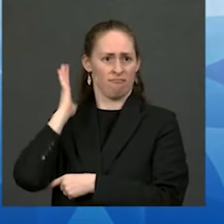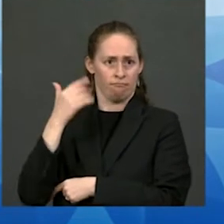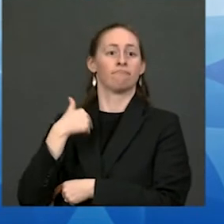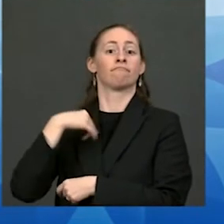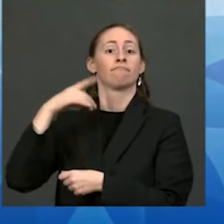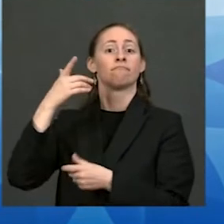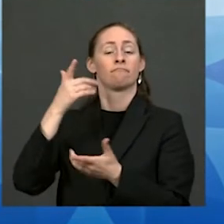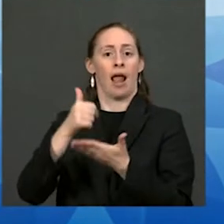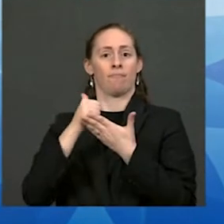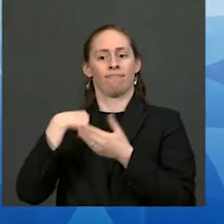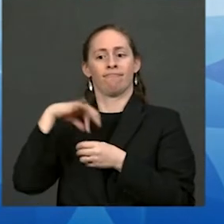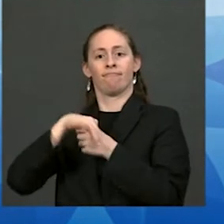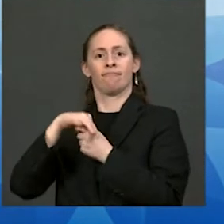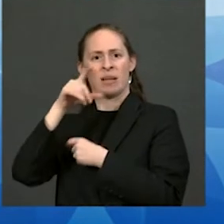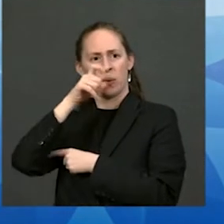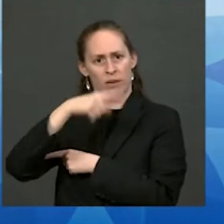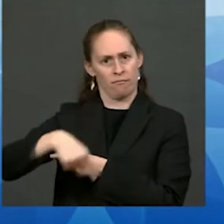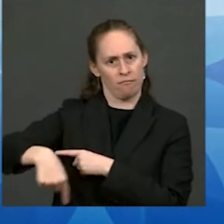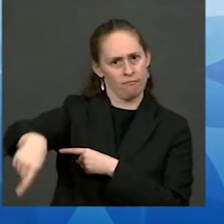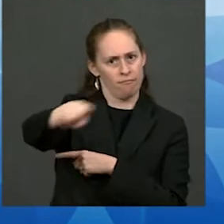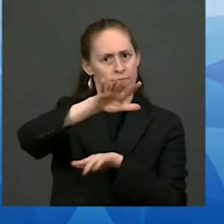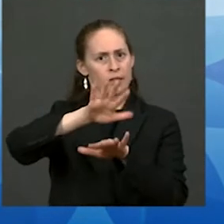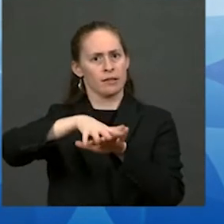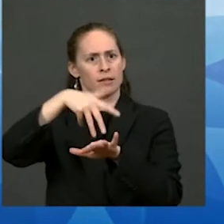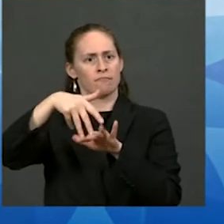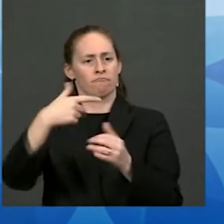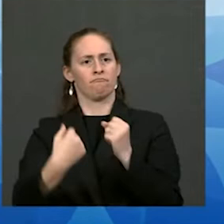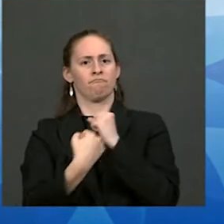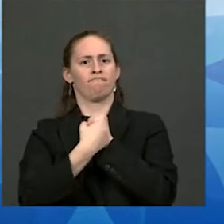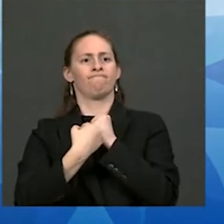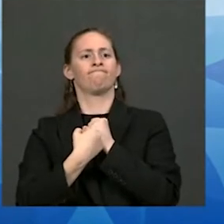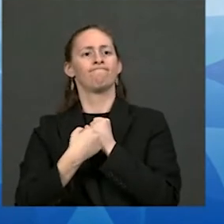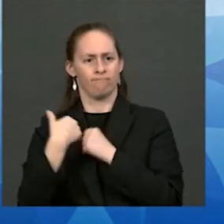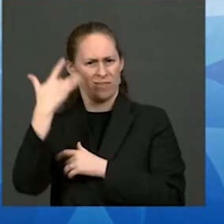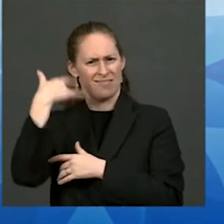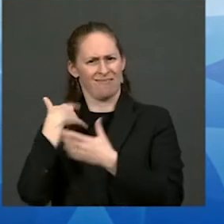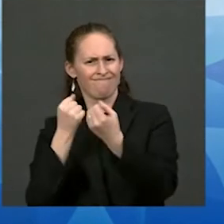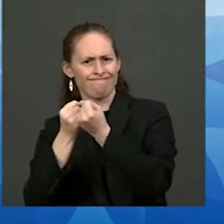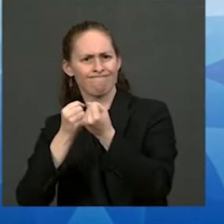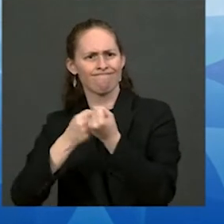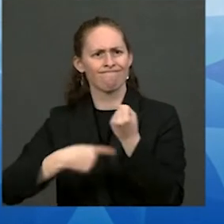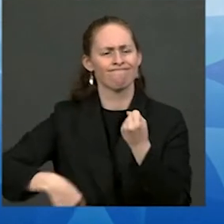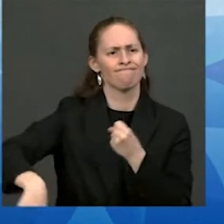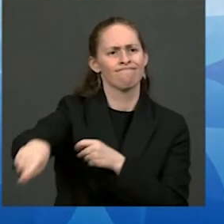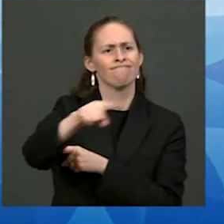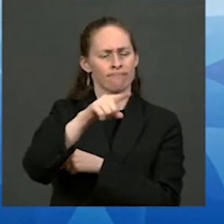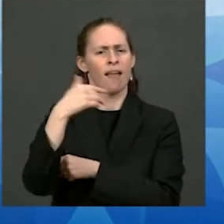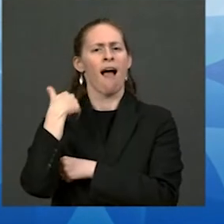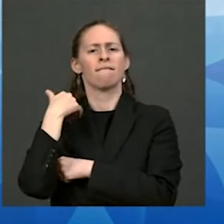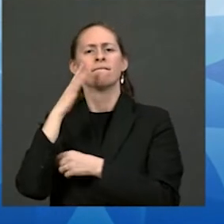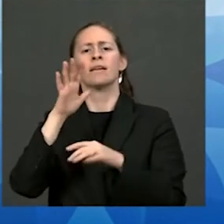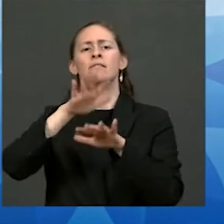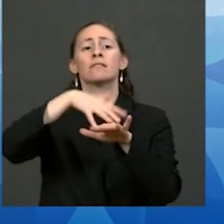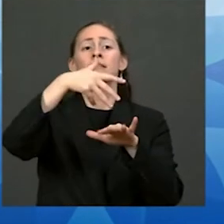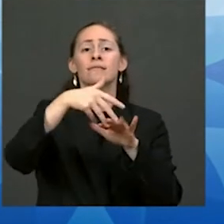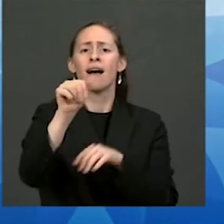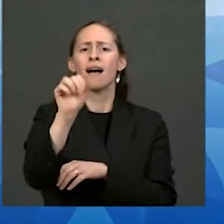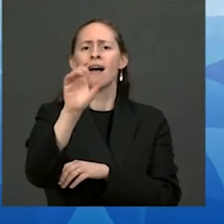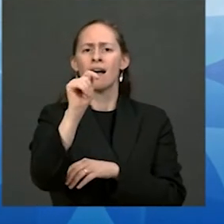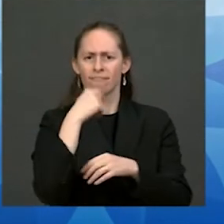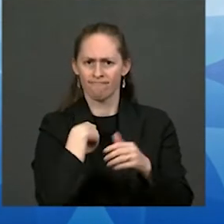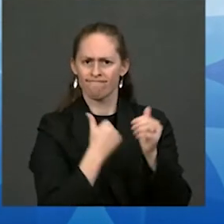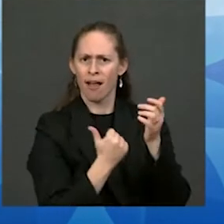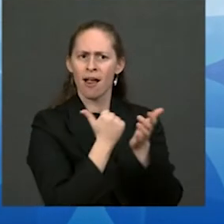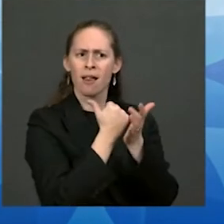-Determination Education Assistance Act the Indian Child Welfare Act the Native American Graves Protection Repatriation Act